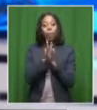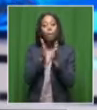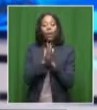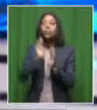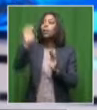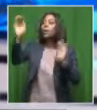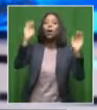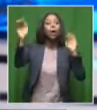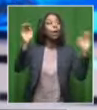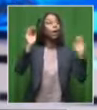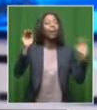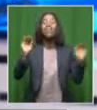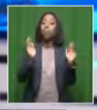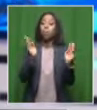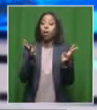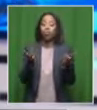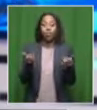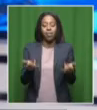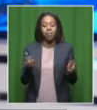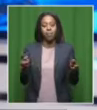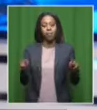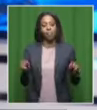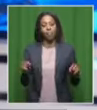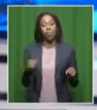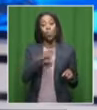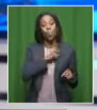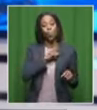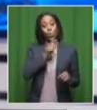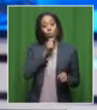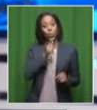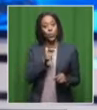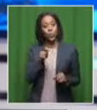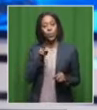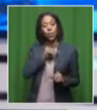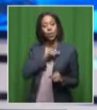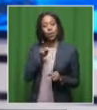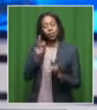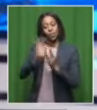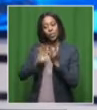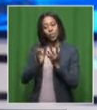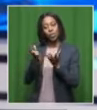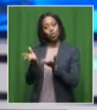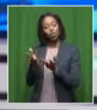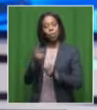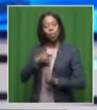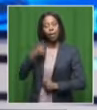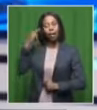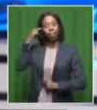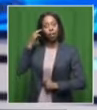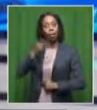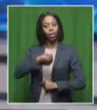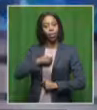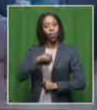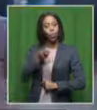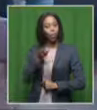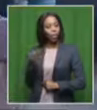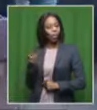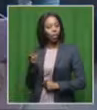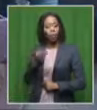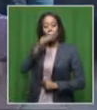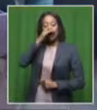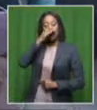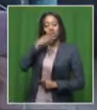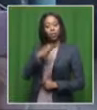them. Tell them to watch the television right now because this is one of those stories where I think young people are into a